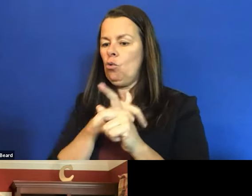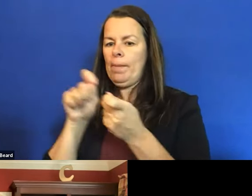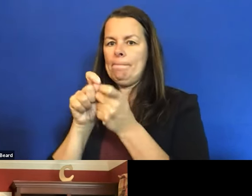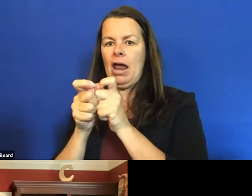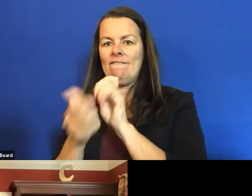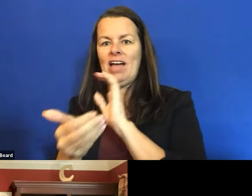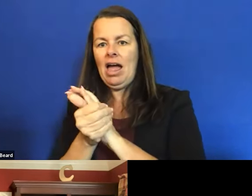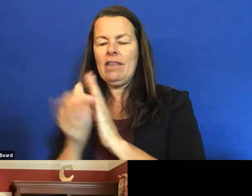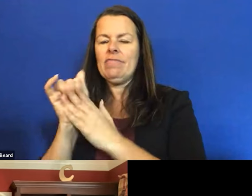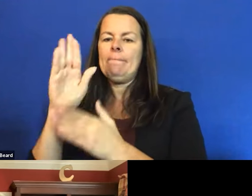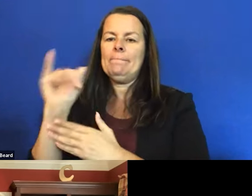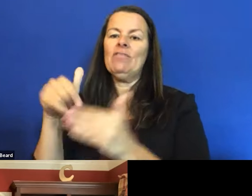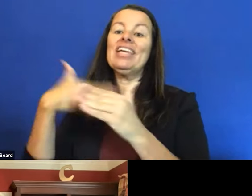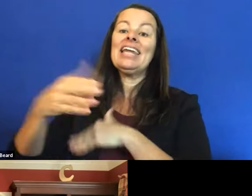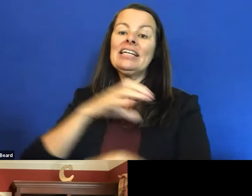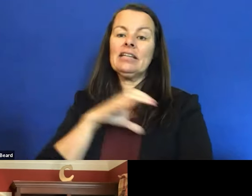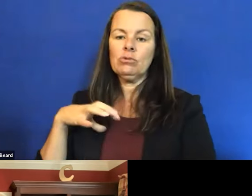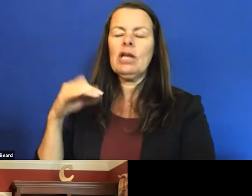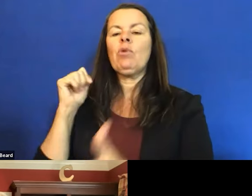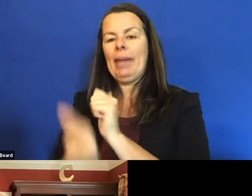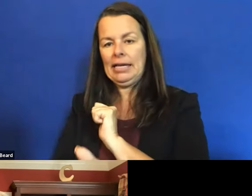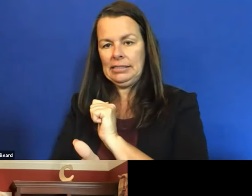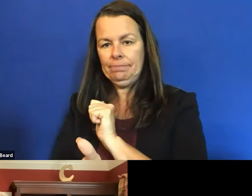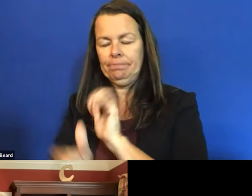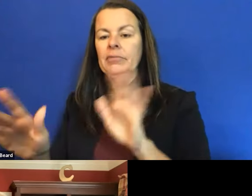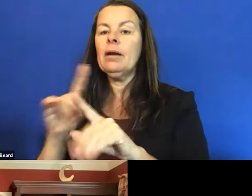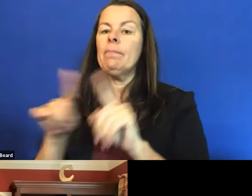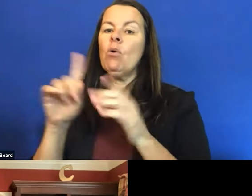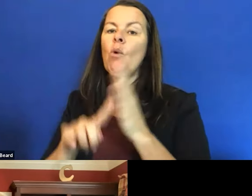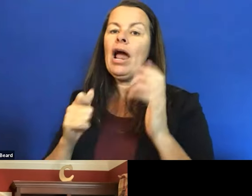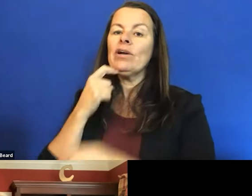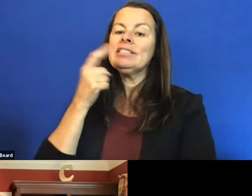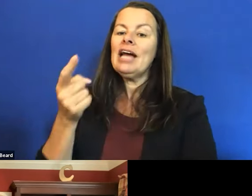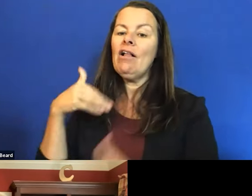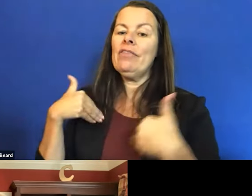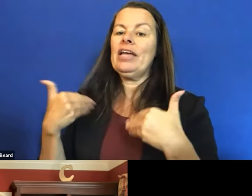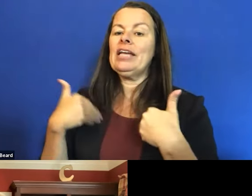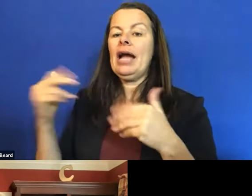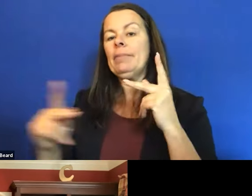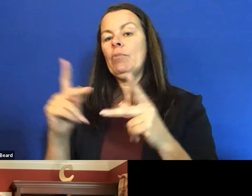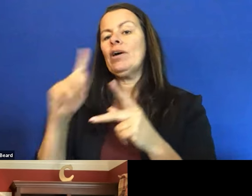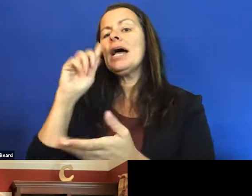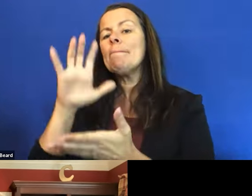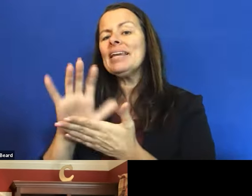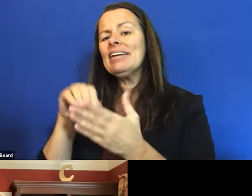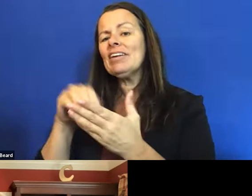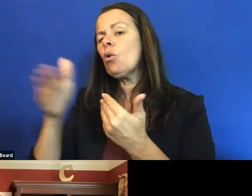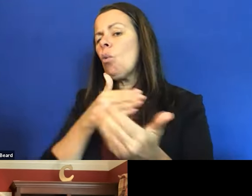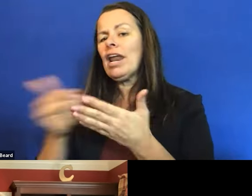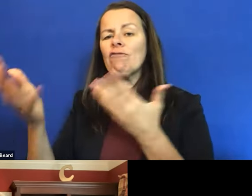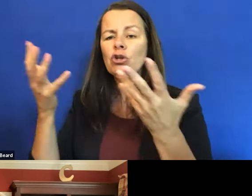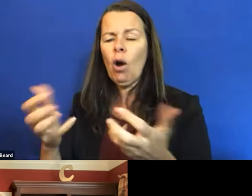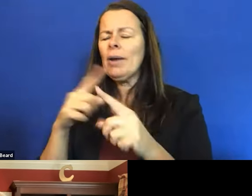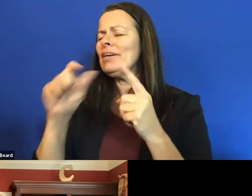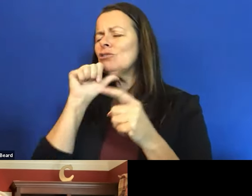and we got it passed. Uh, but what I would tell the young people believe in whatever you want to believe in, but don't give